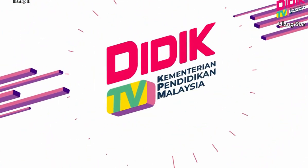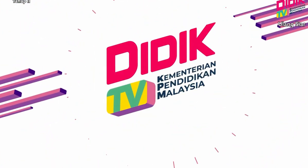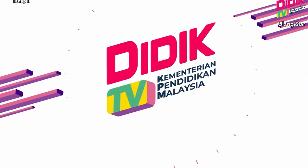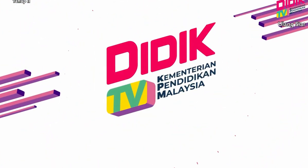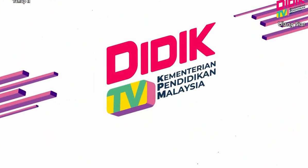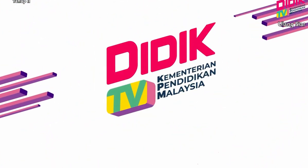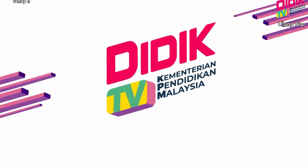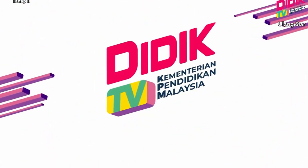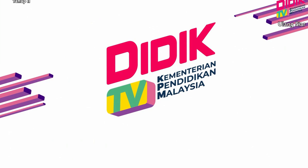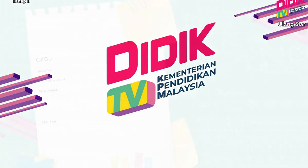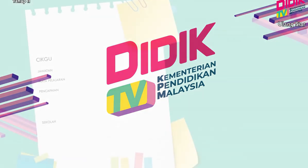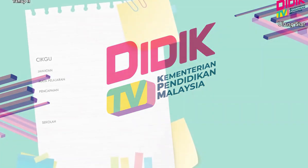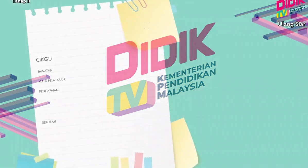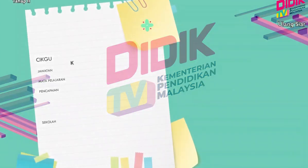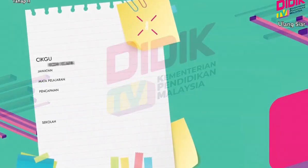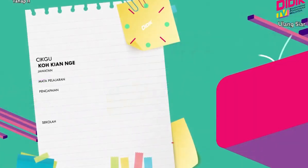Bye!